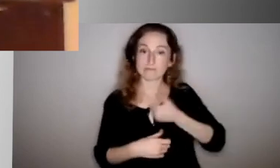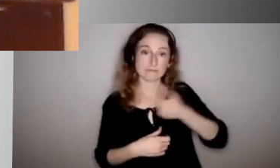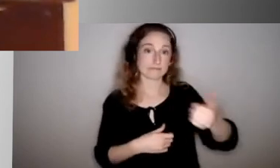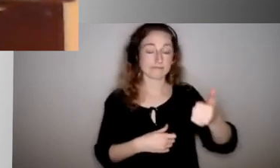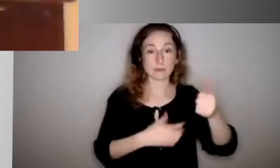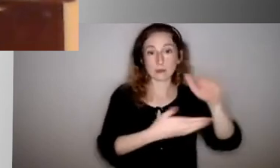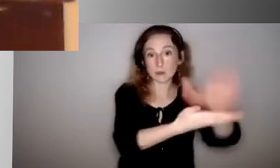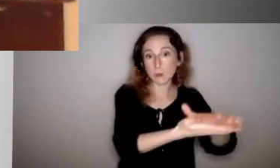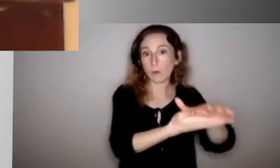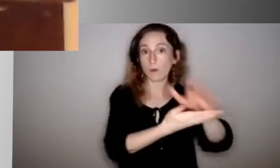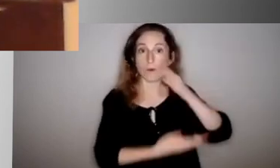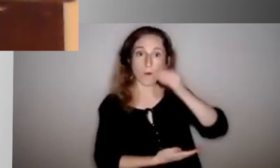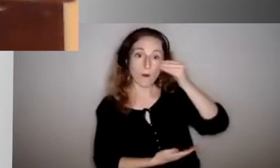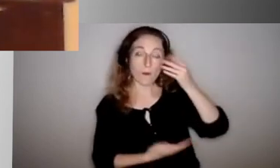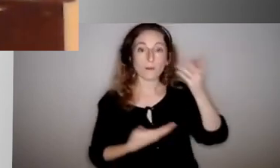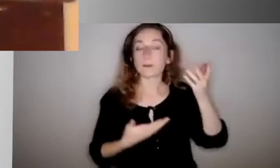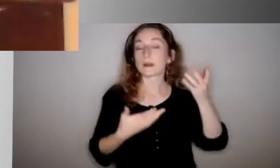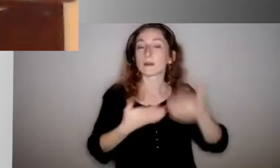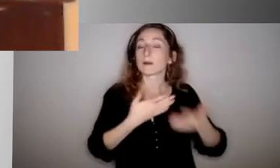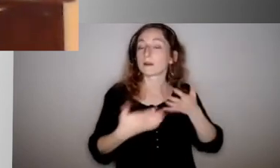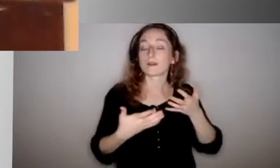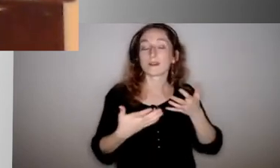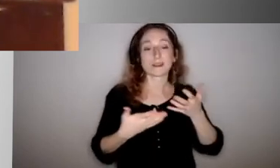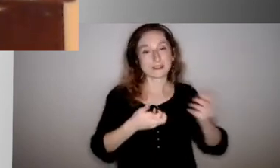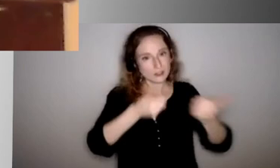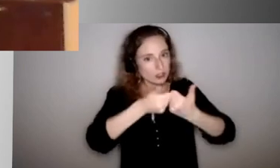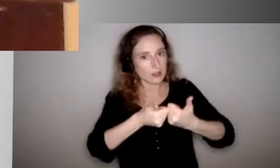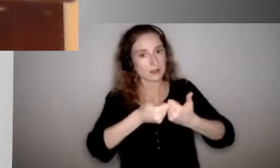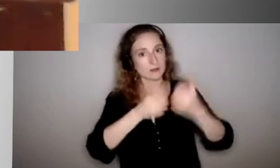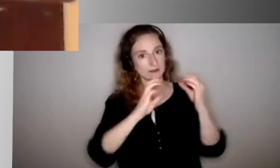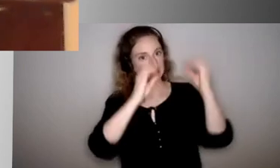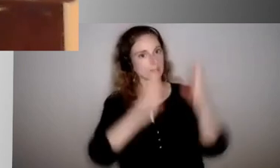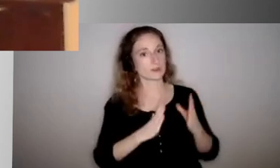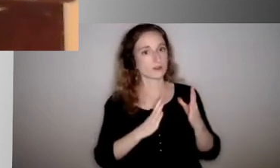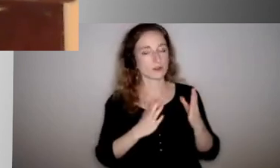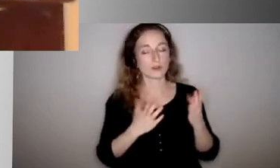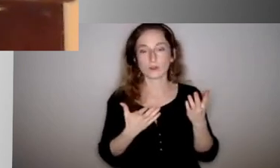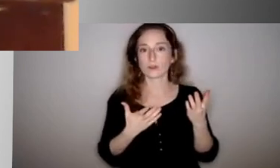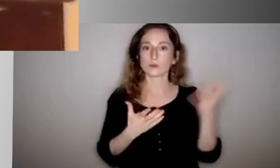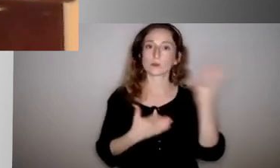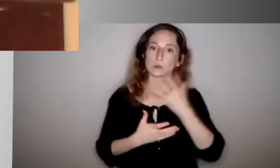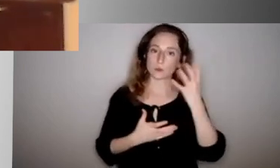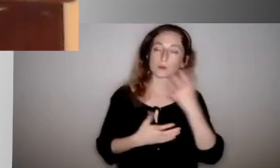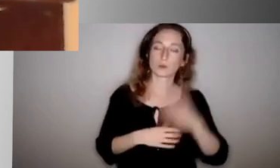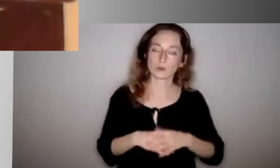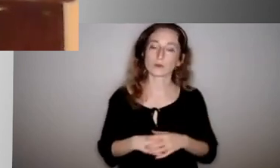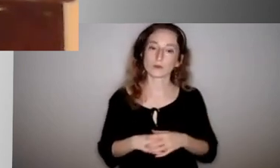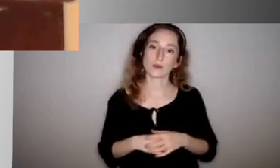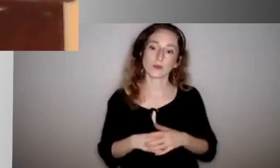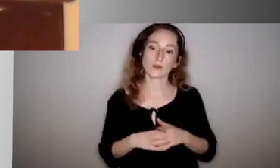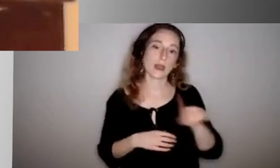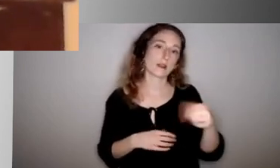challenging on our teachers as any employee group or any group that is involved with the school. So I just want to